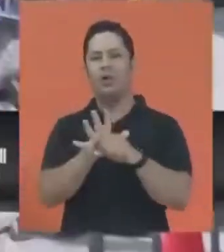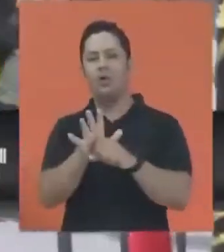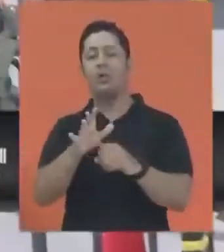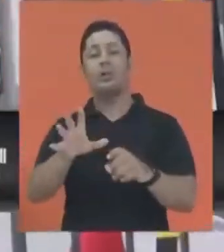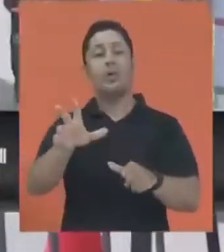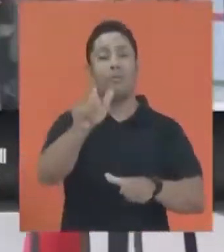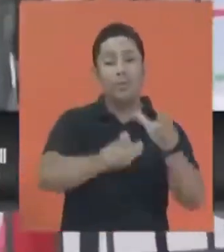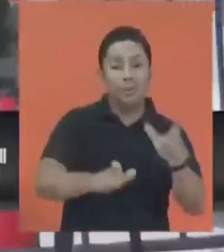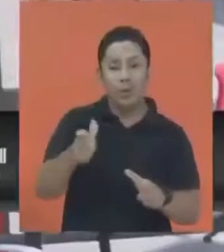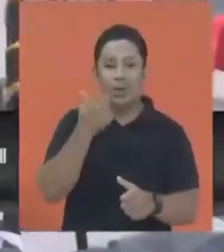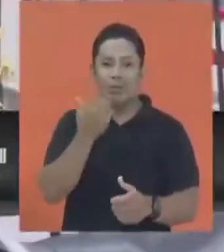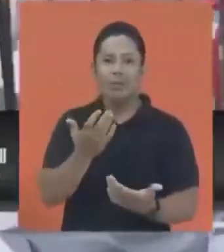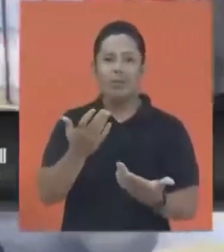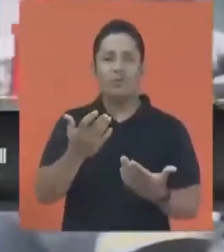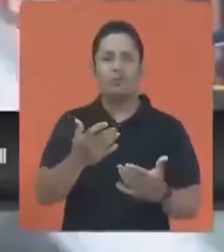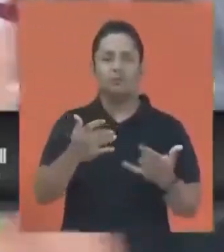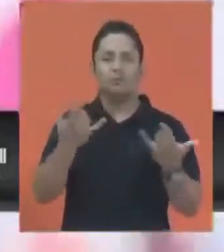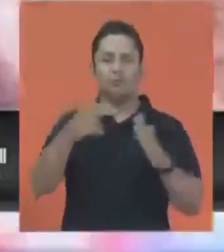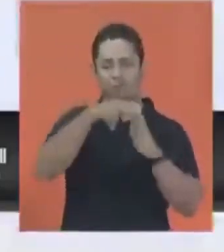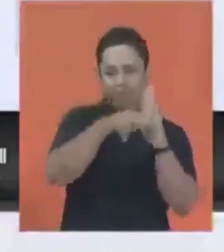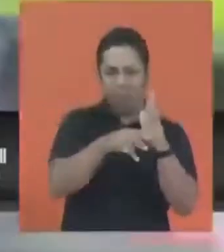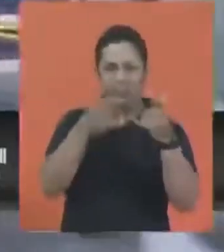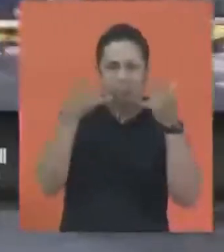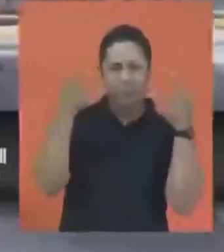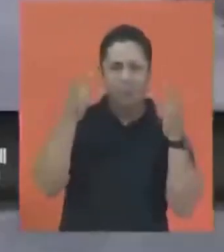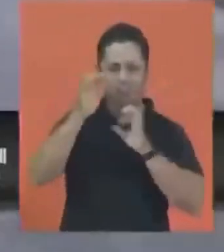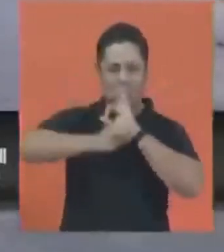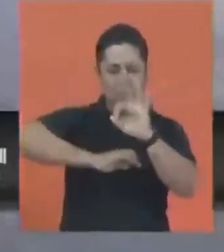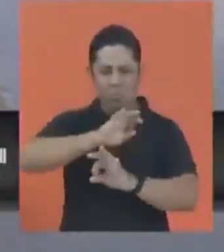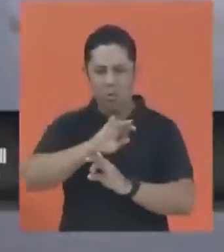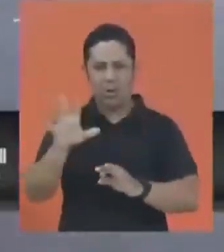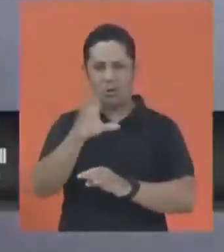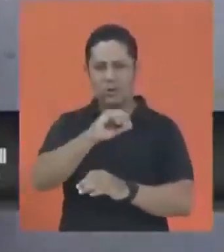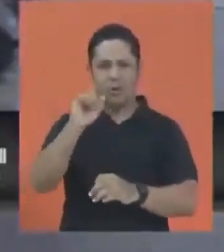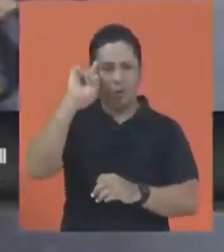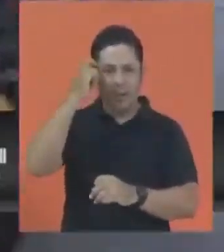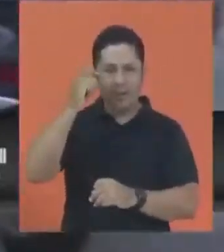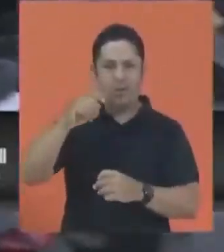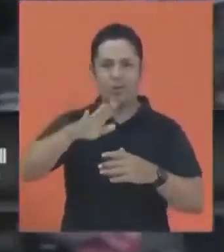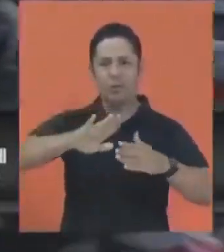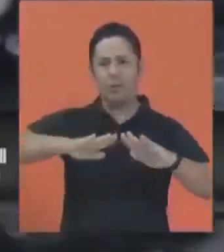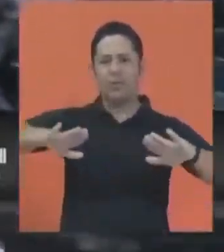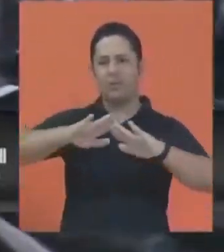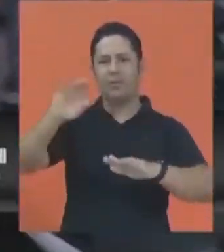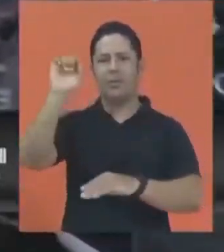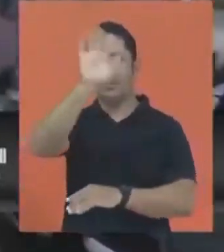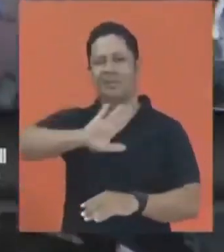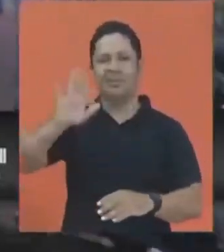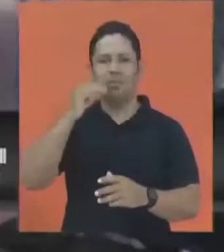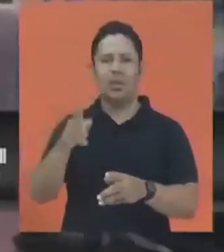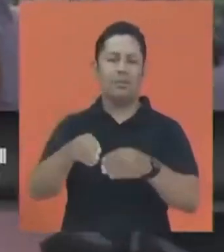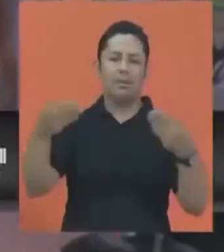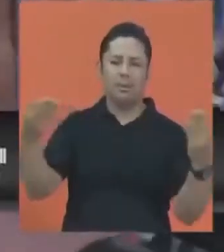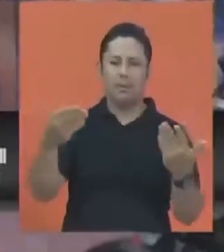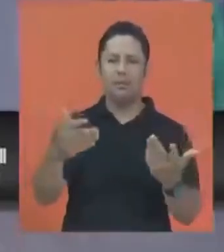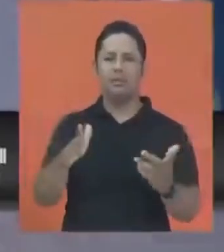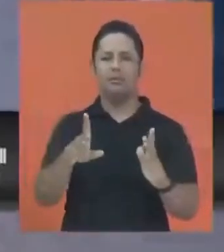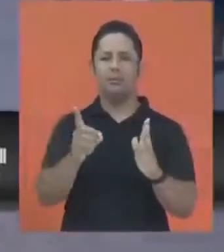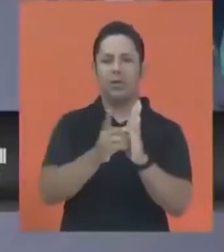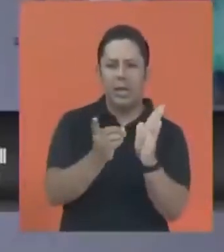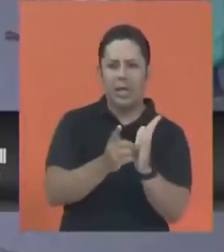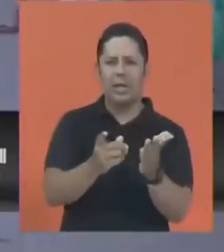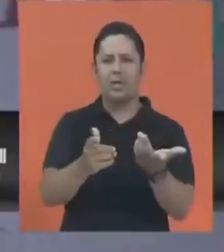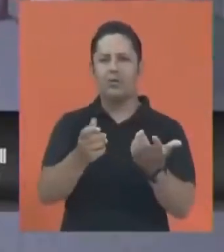of the virus if the community complies with all the measures and recommendations established by the departmental and national government through the different media,